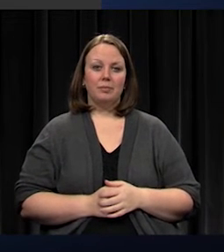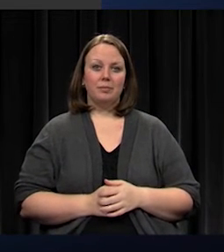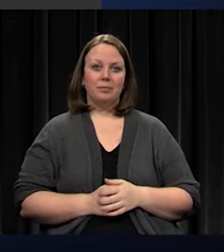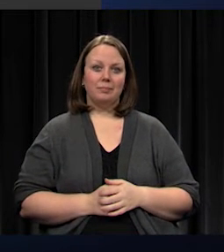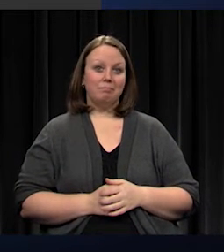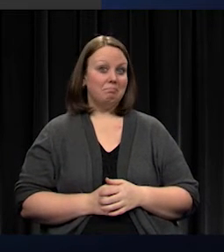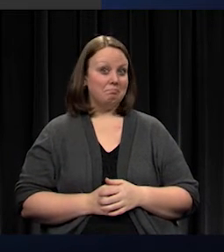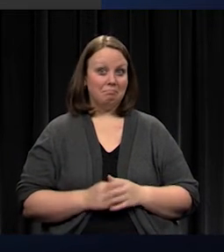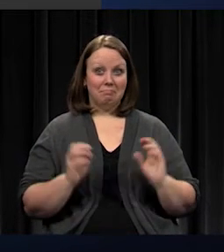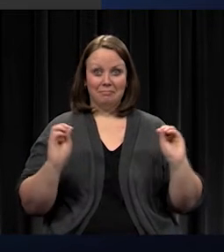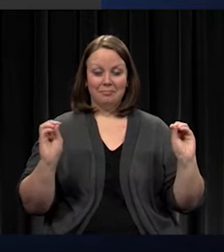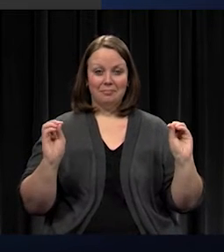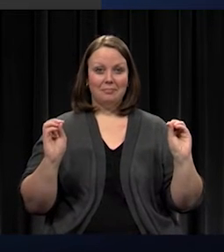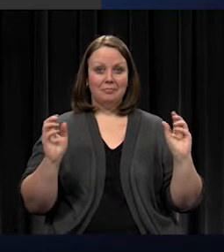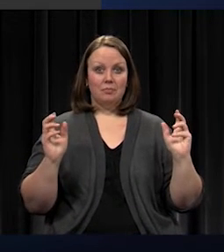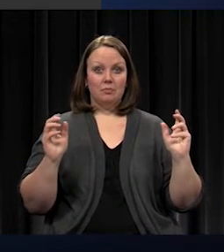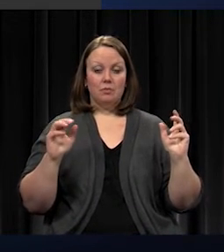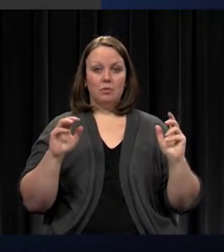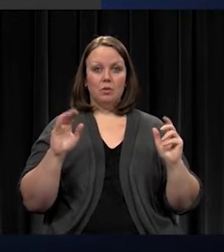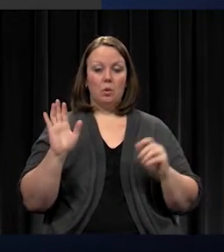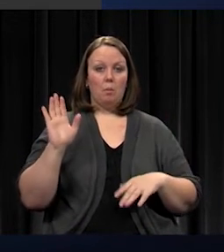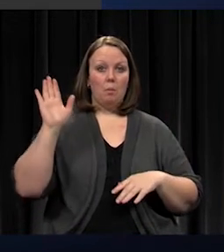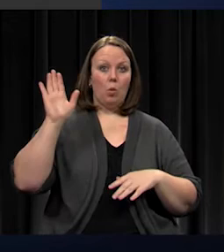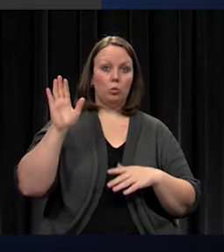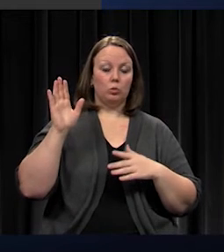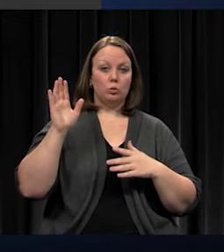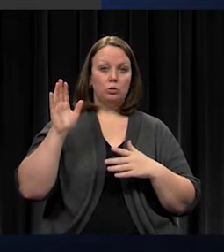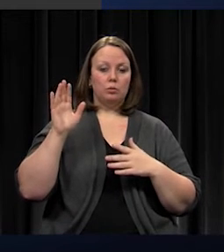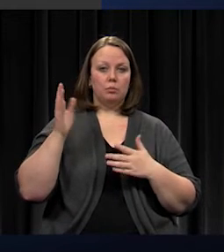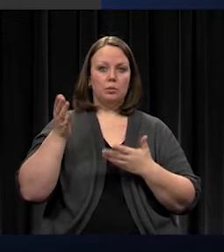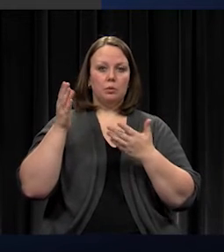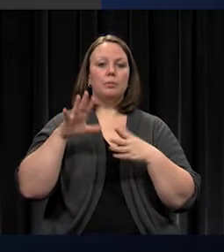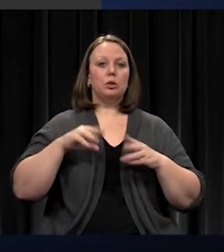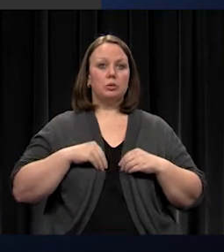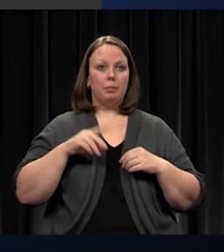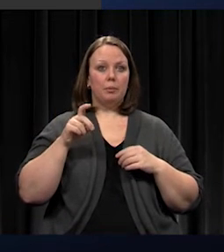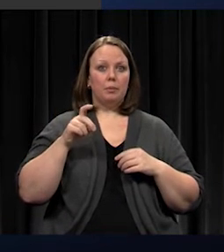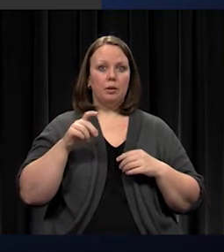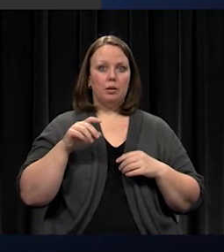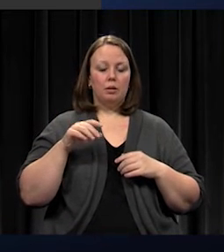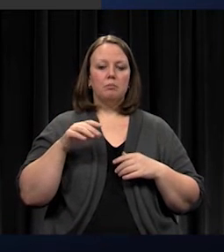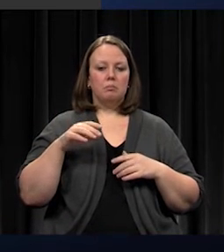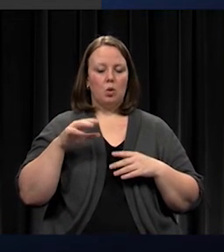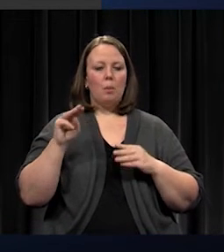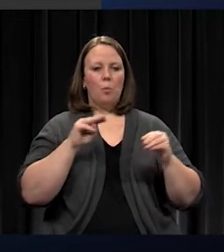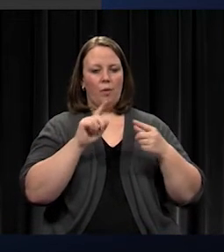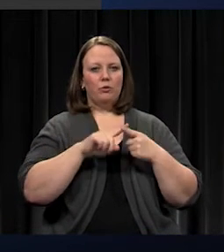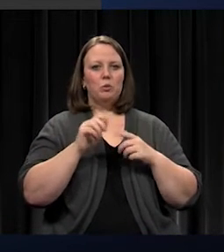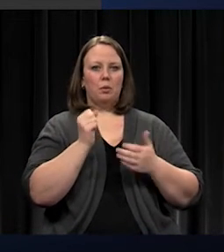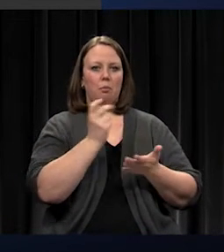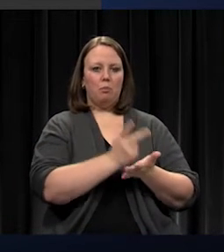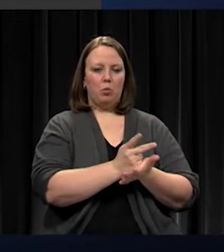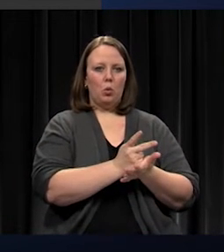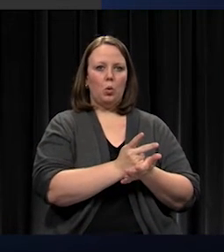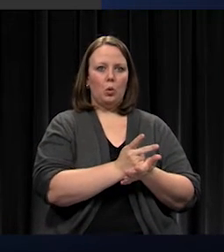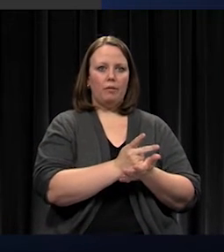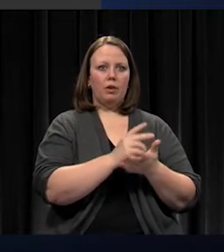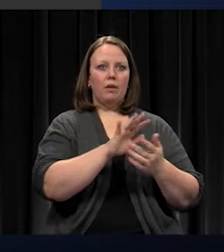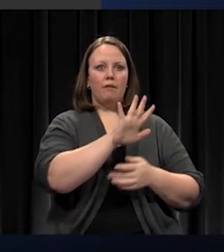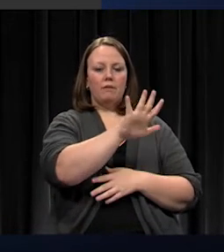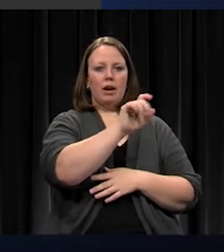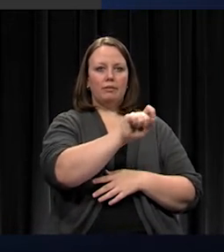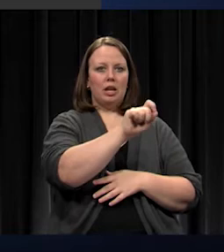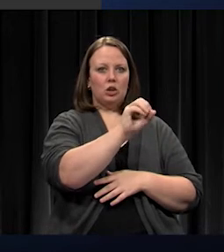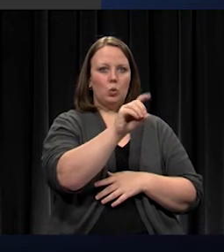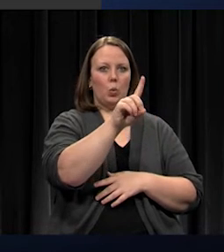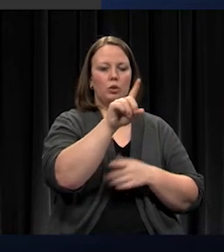If not, looking for a motion to accept. Move to approve consent agenda items numbered 5.01